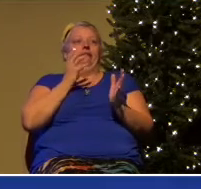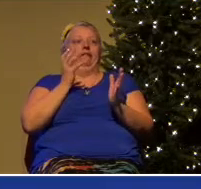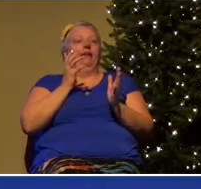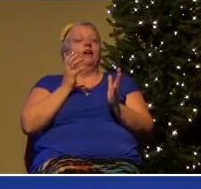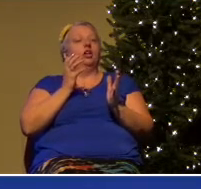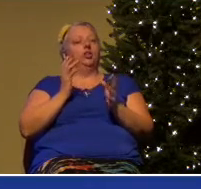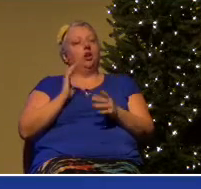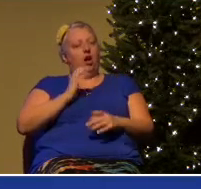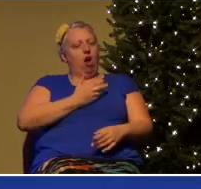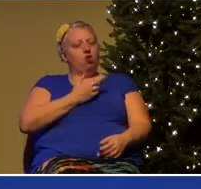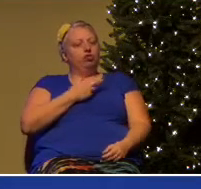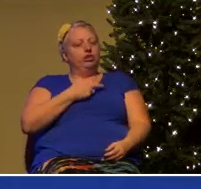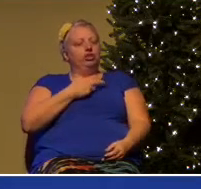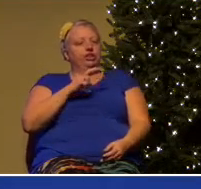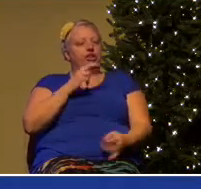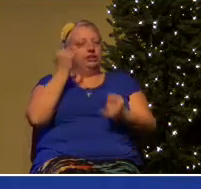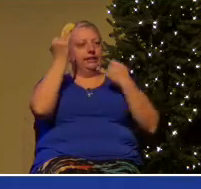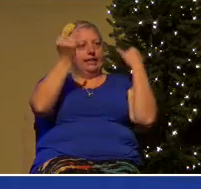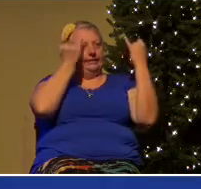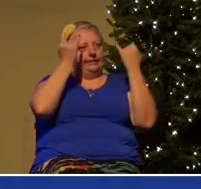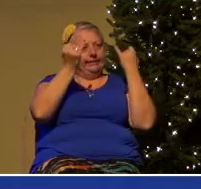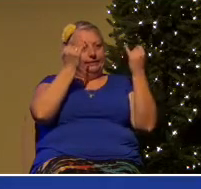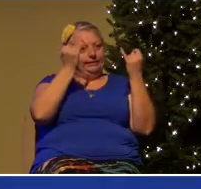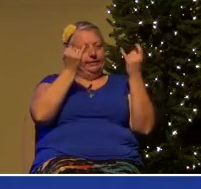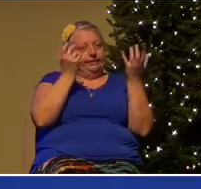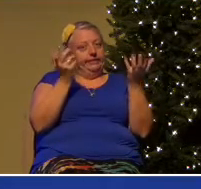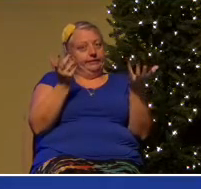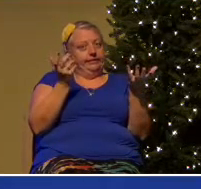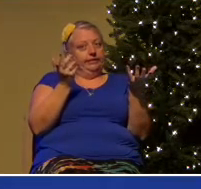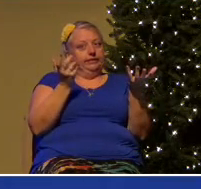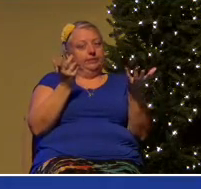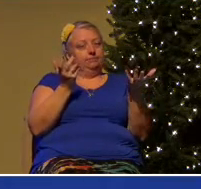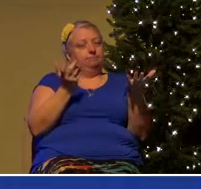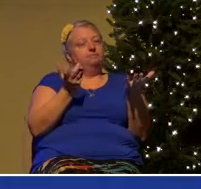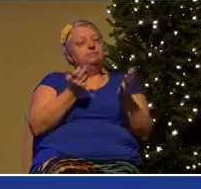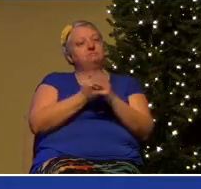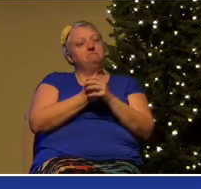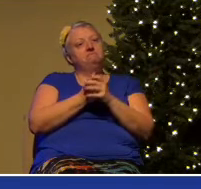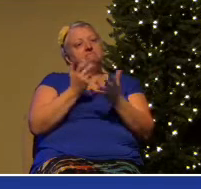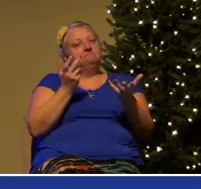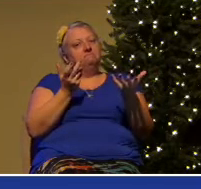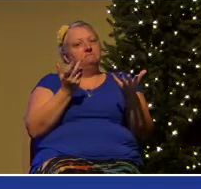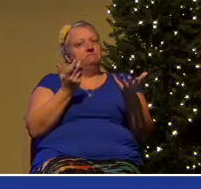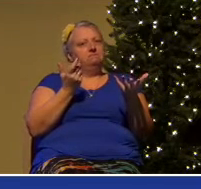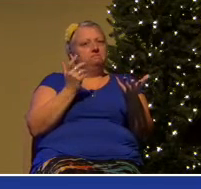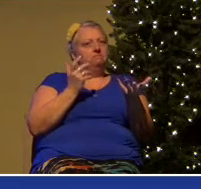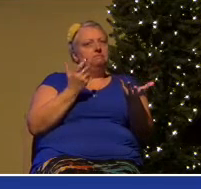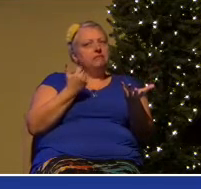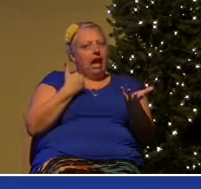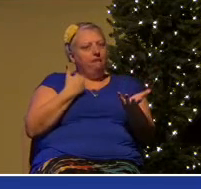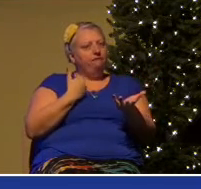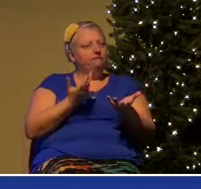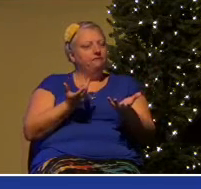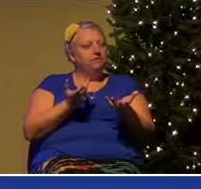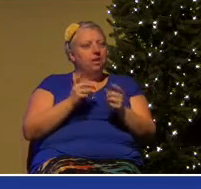what that ought to look like. I'm going to finish with just three very practical suggestions to help you do that. The